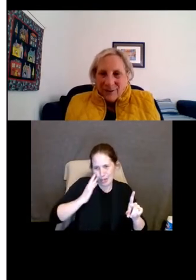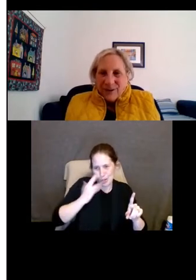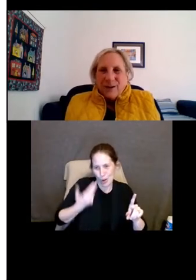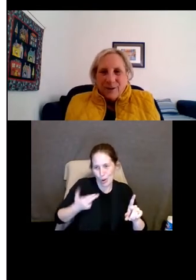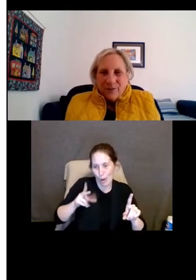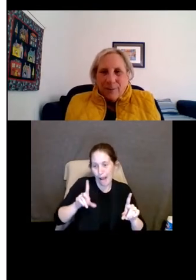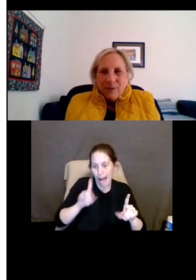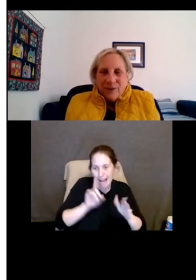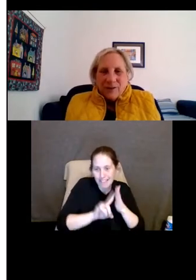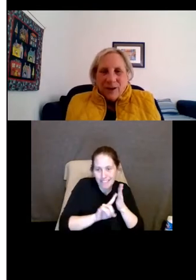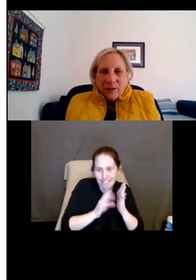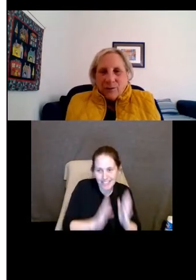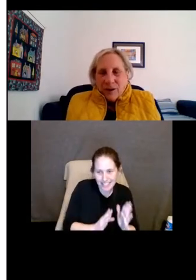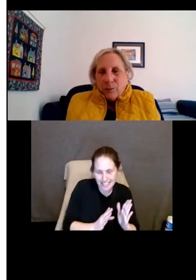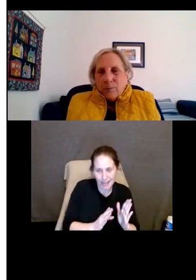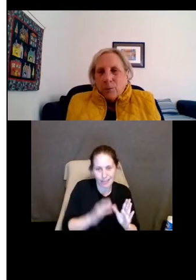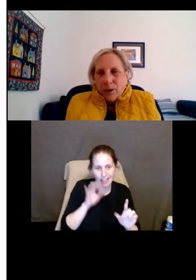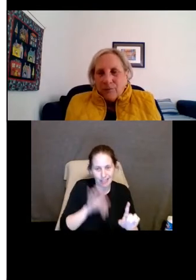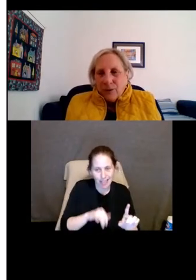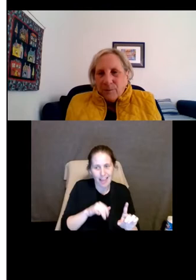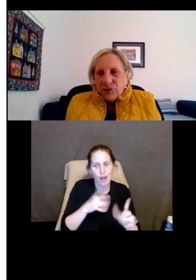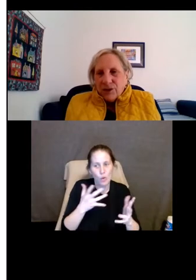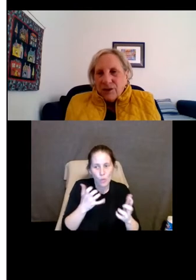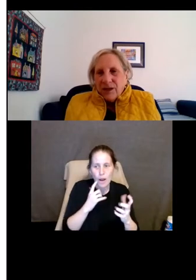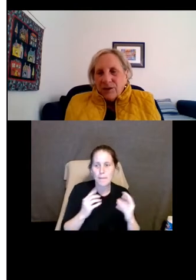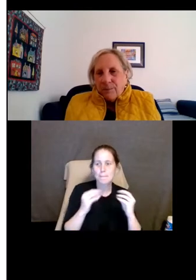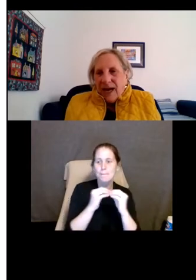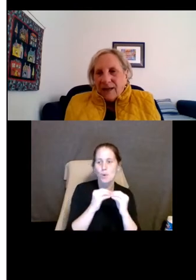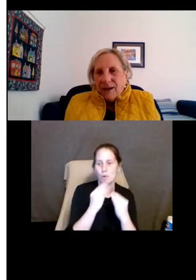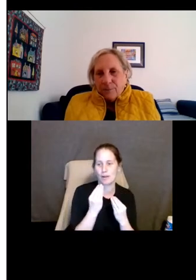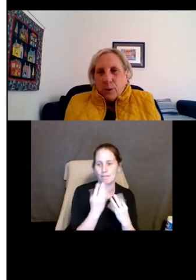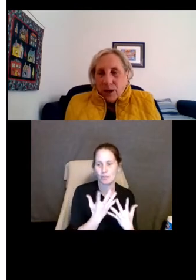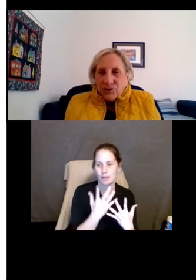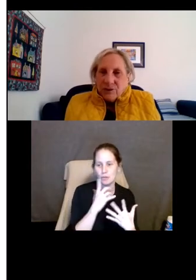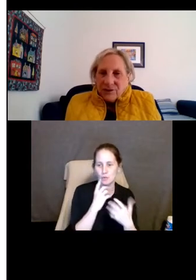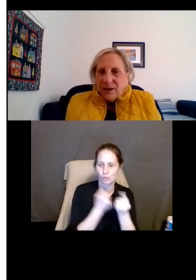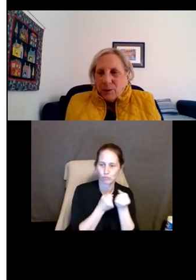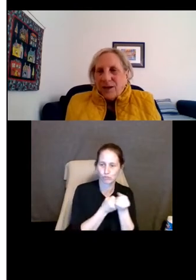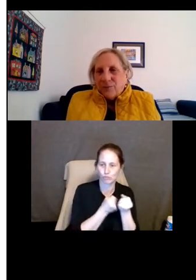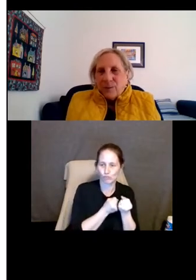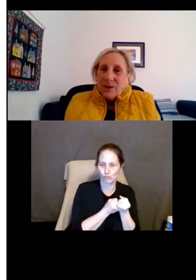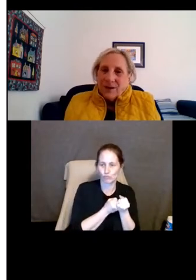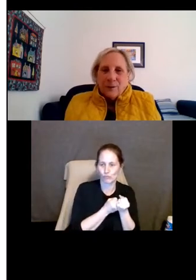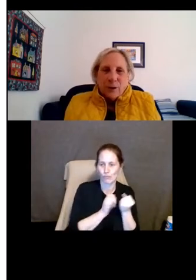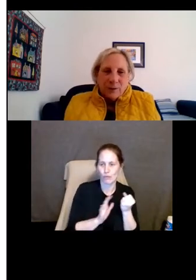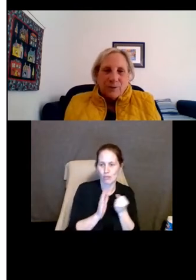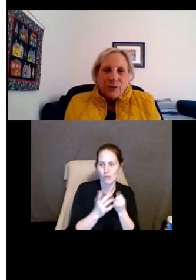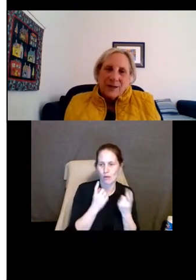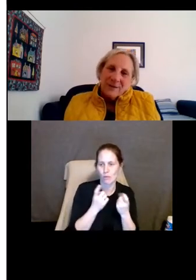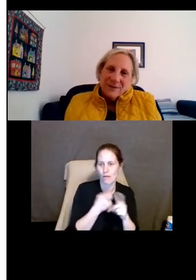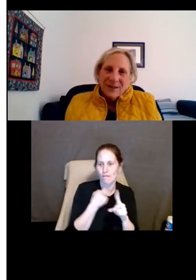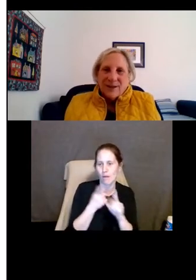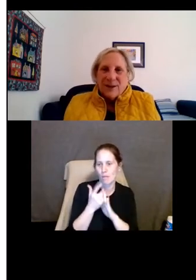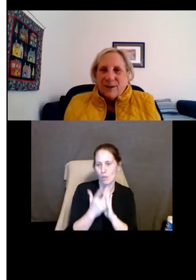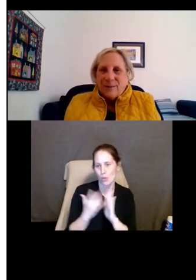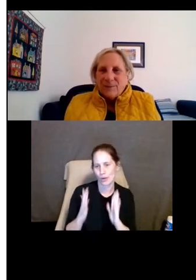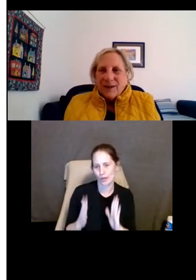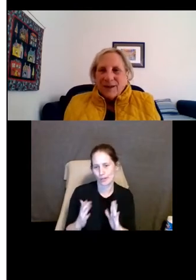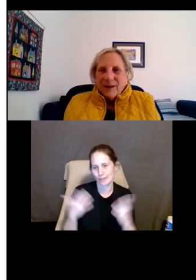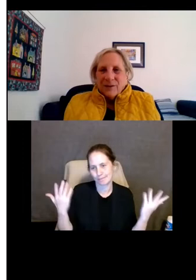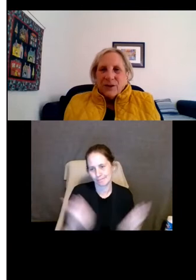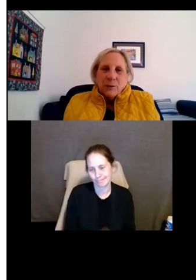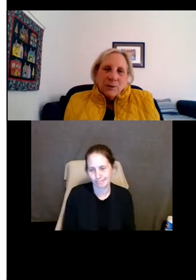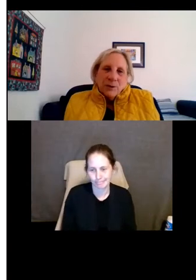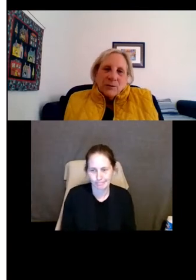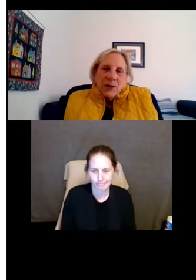investigator or the FAP investigator is going to want more information to back up the questions they will get from the HUD lawyer's side. There you go.